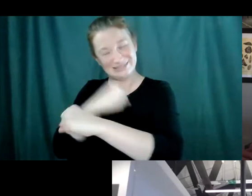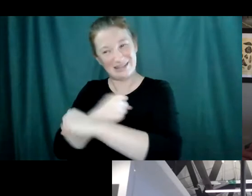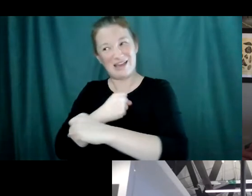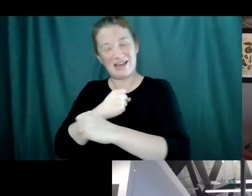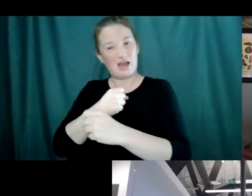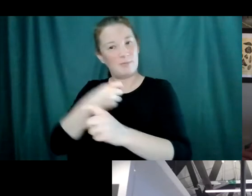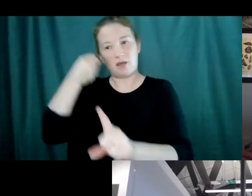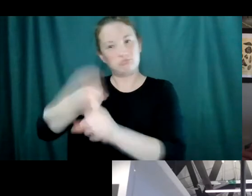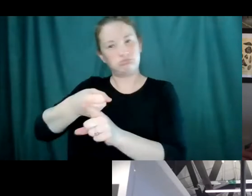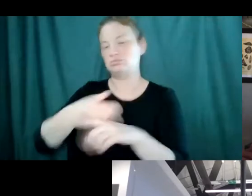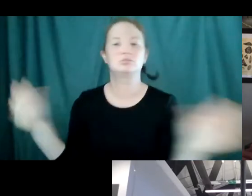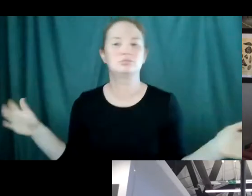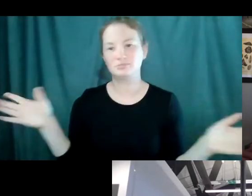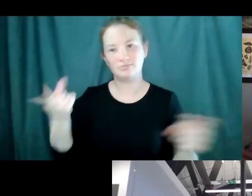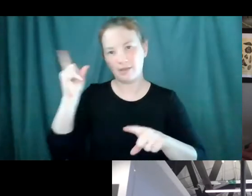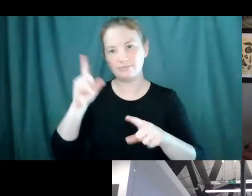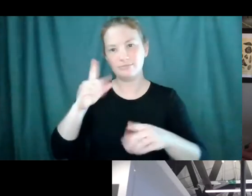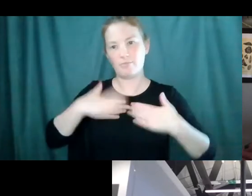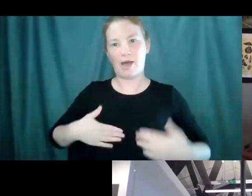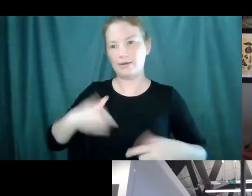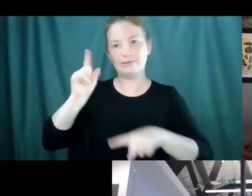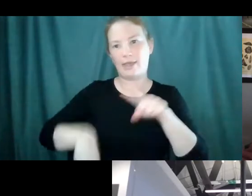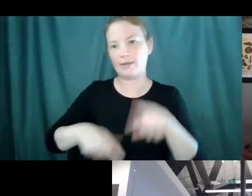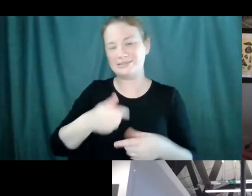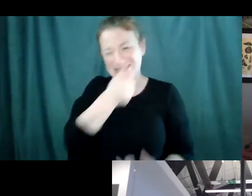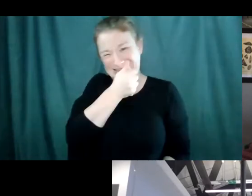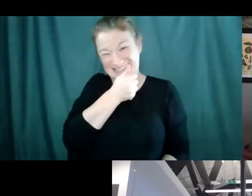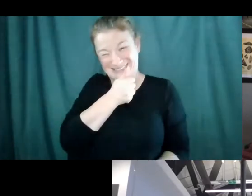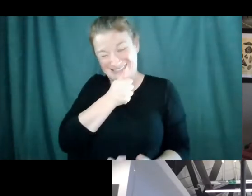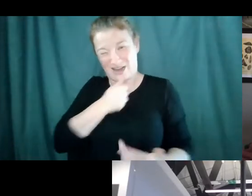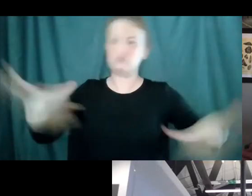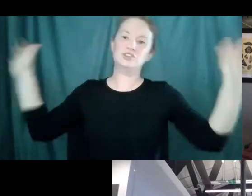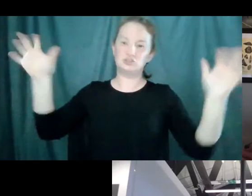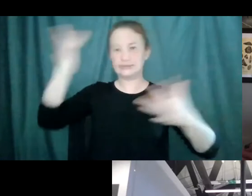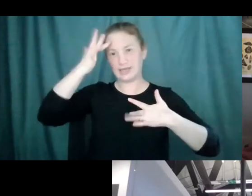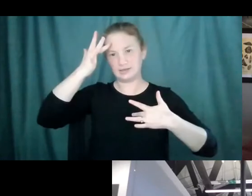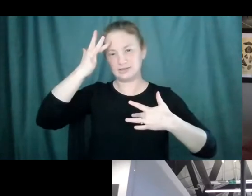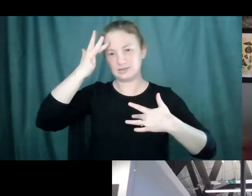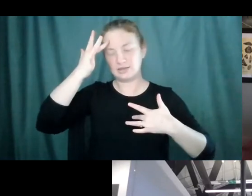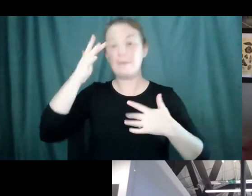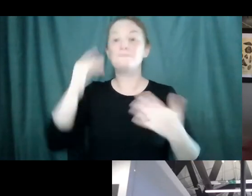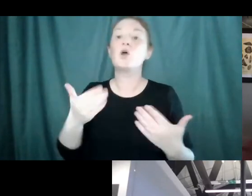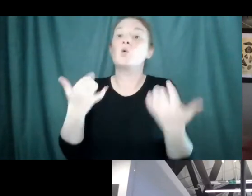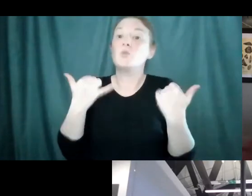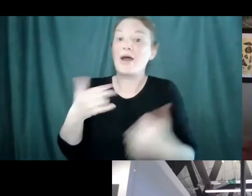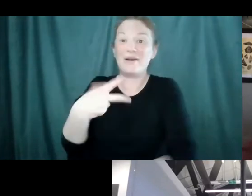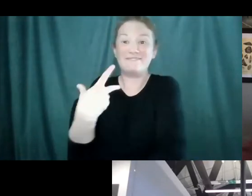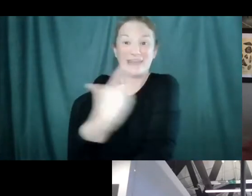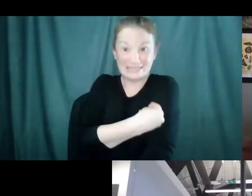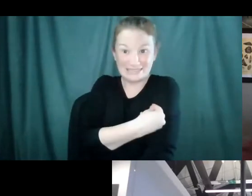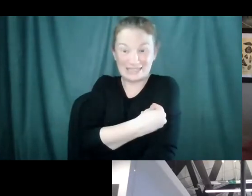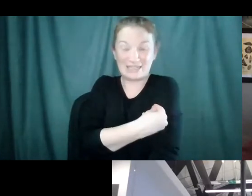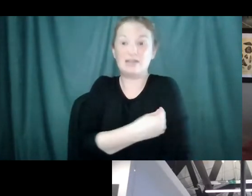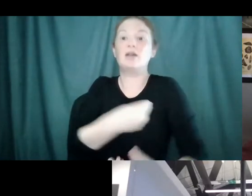happens when you take a vaccine is not that you're totally protected, but it shifts that over and now you can be exposed to more